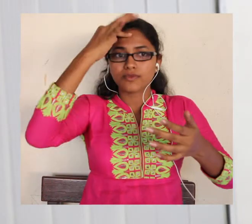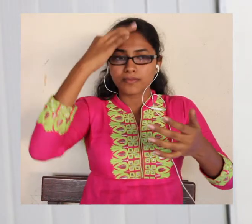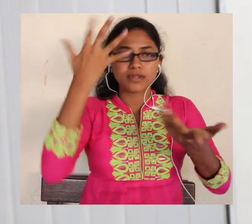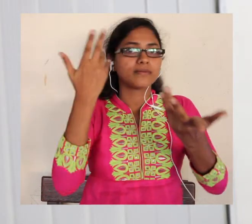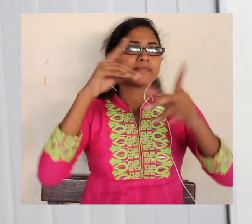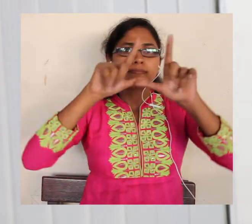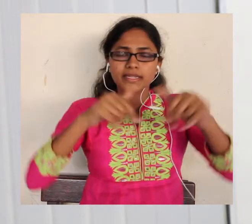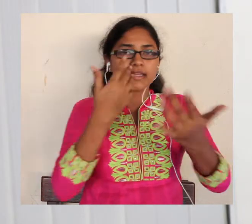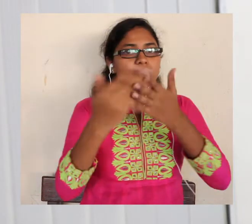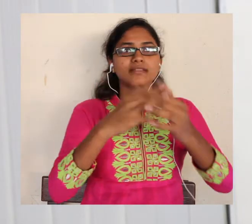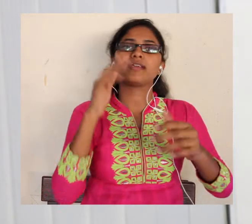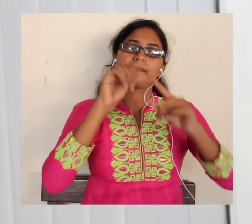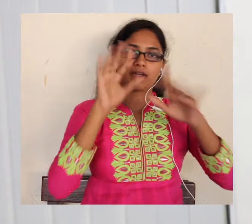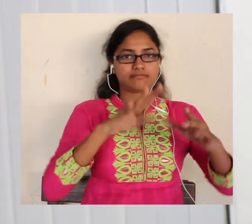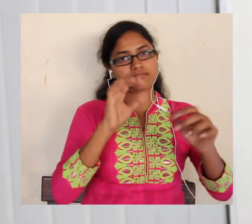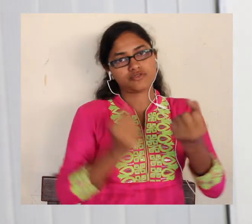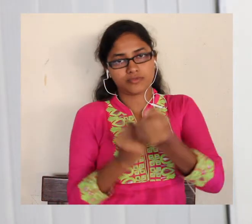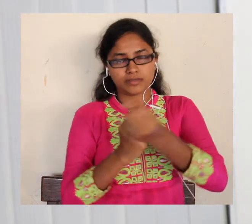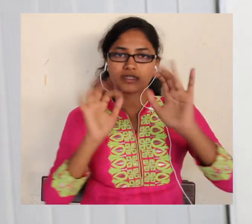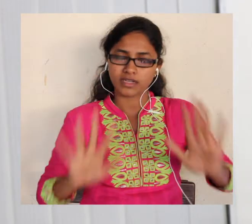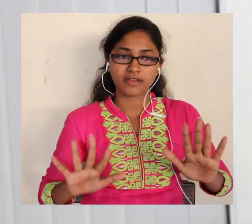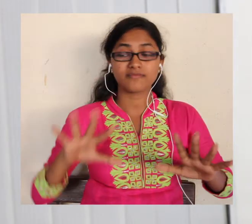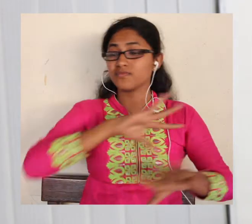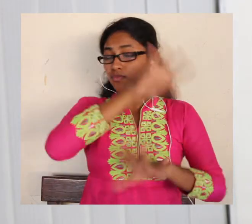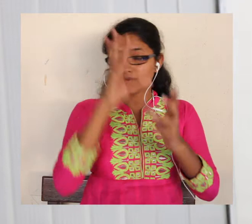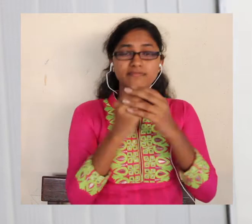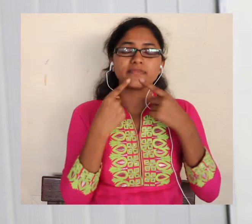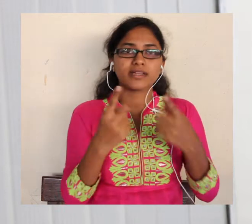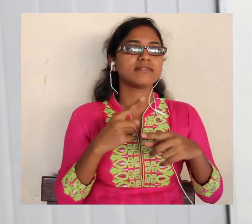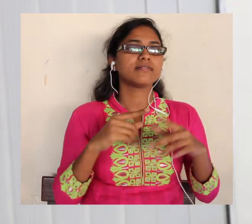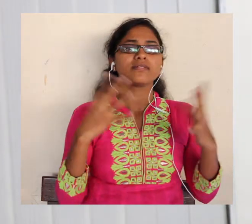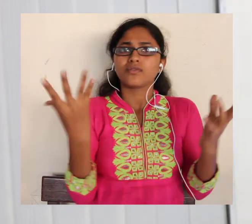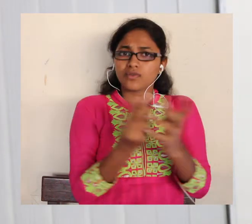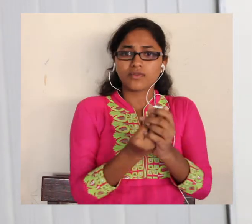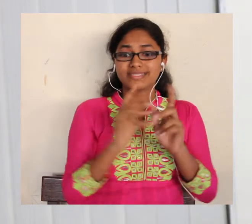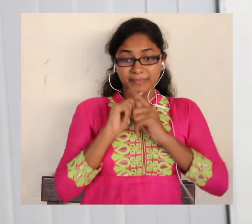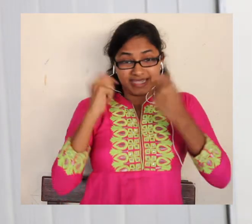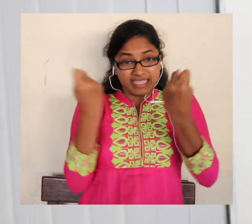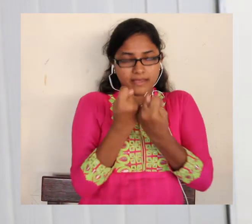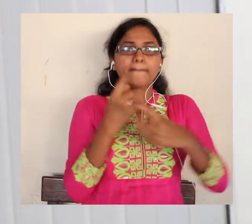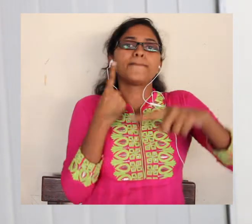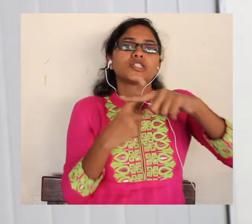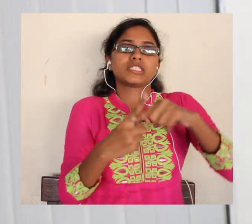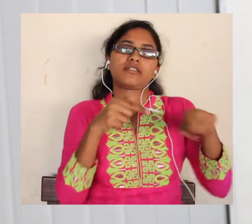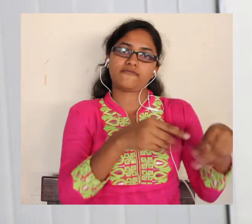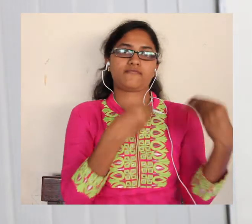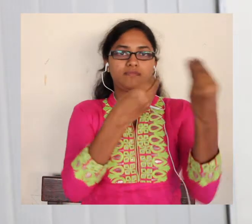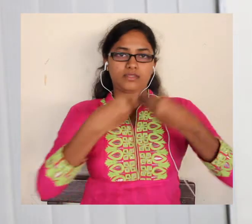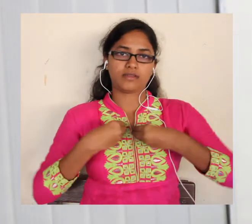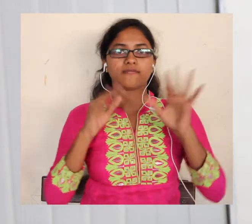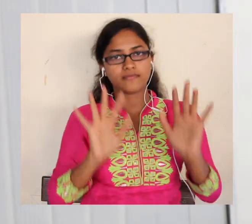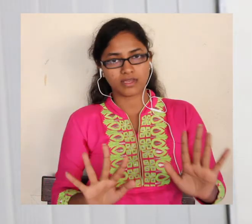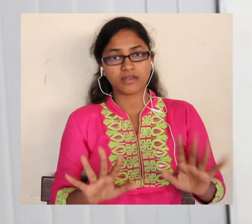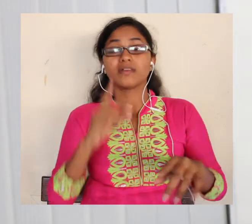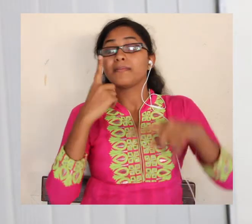Overall this has created a lot of positivity within our team. Our customers have actually received it